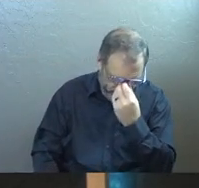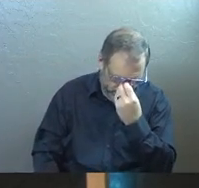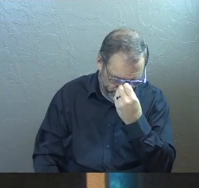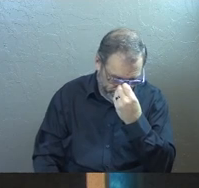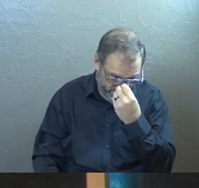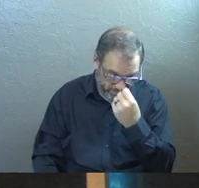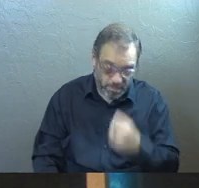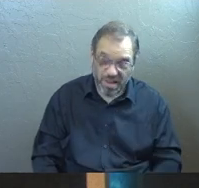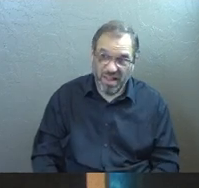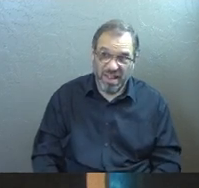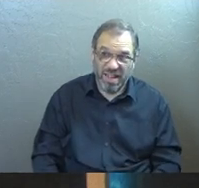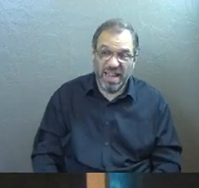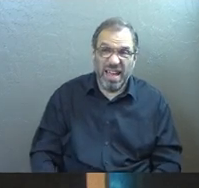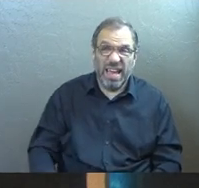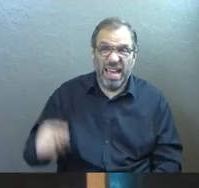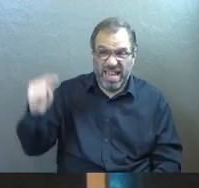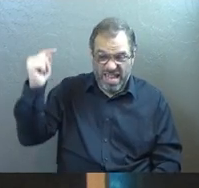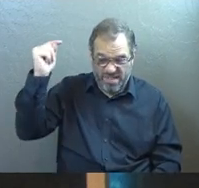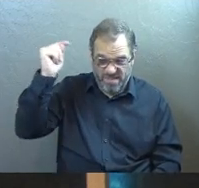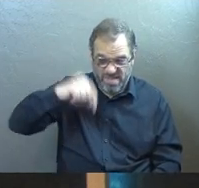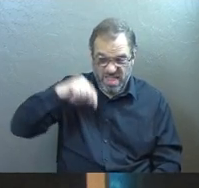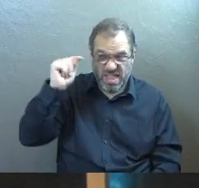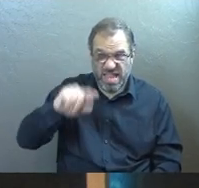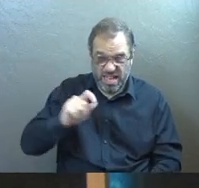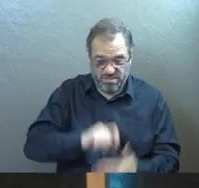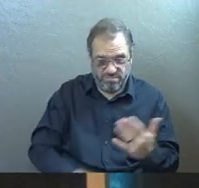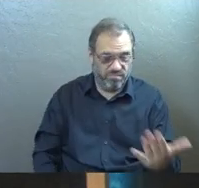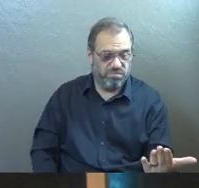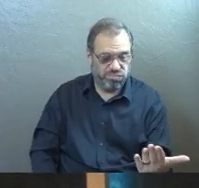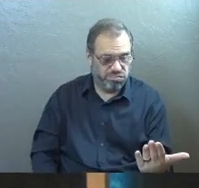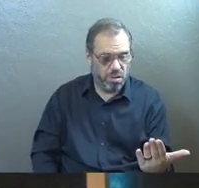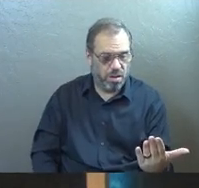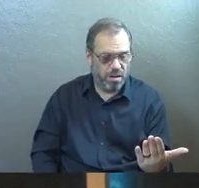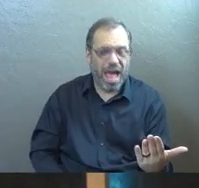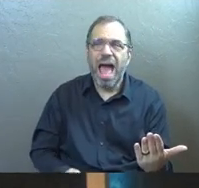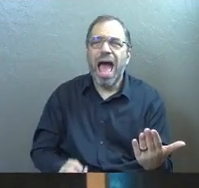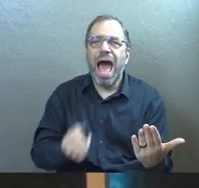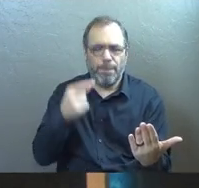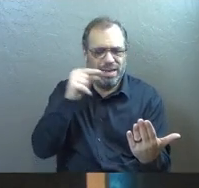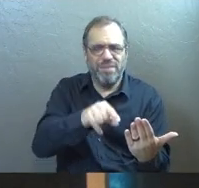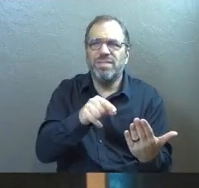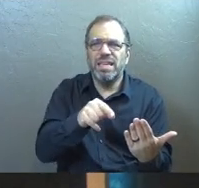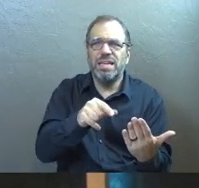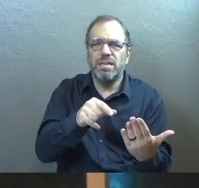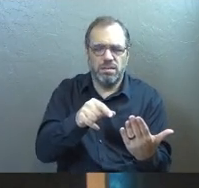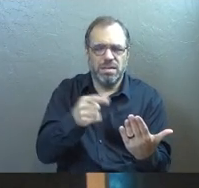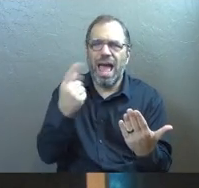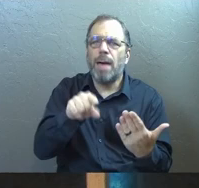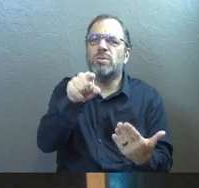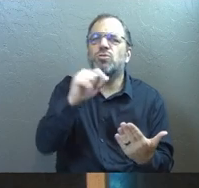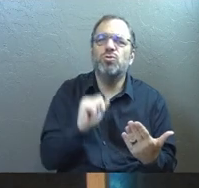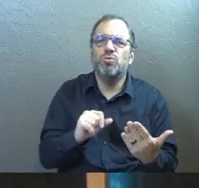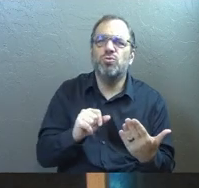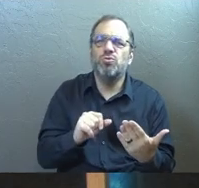If that was right there in front of you on a piece of paper and you had the opportunity, how many of those would you circle for yourself?